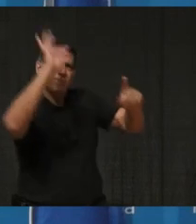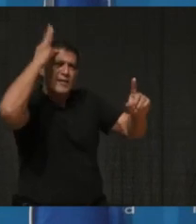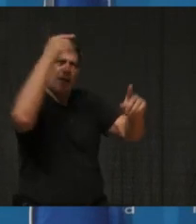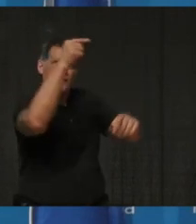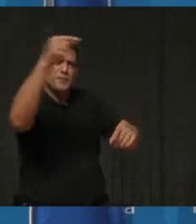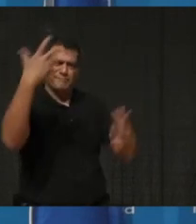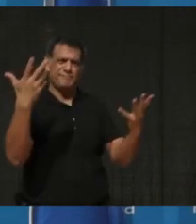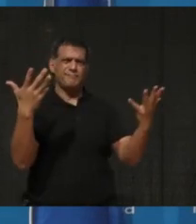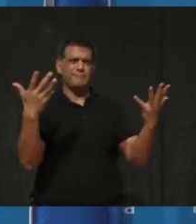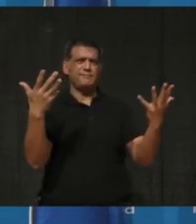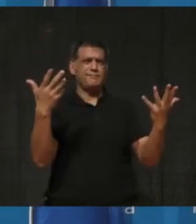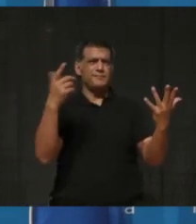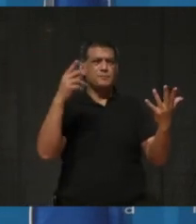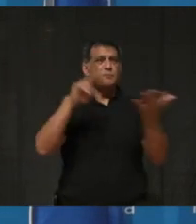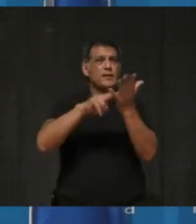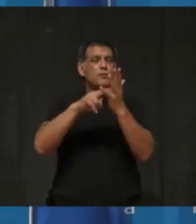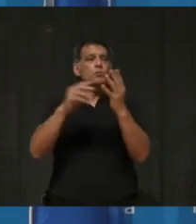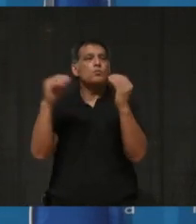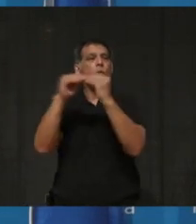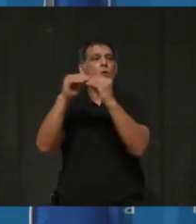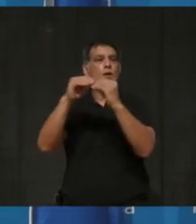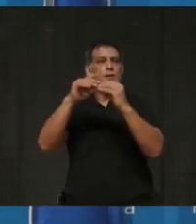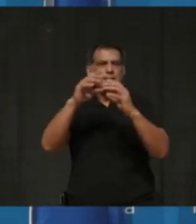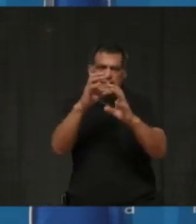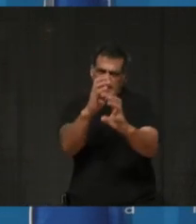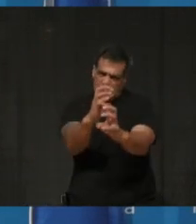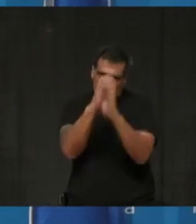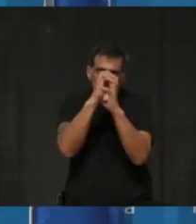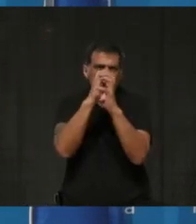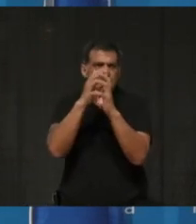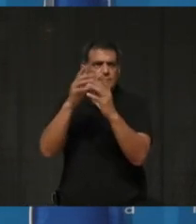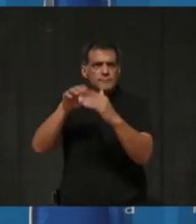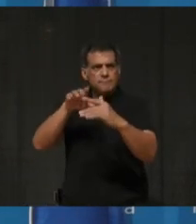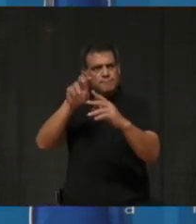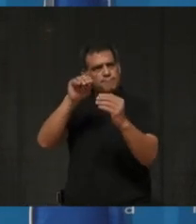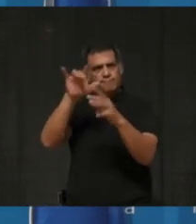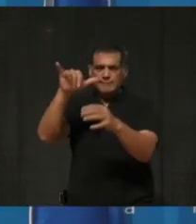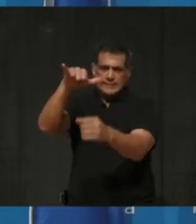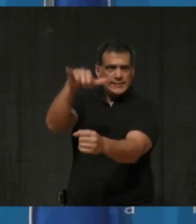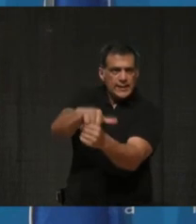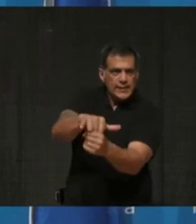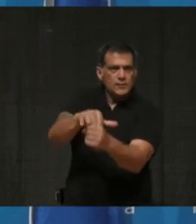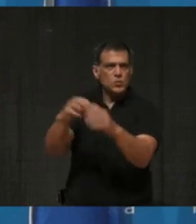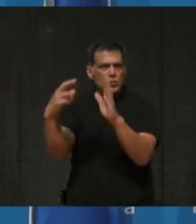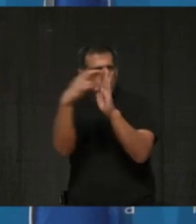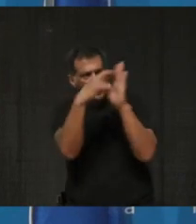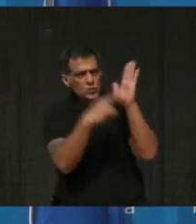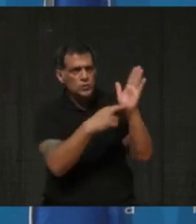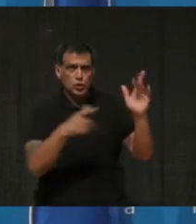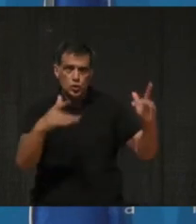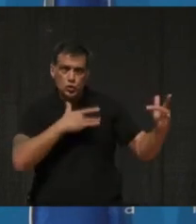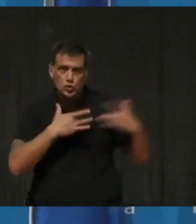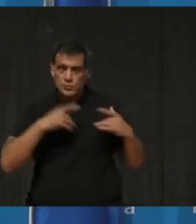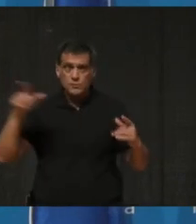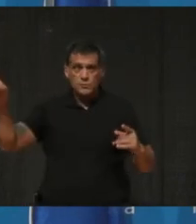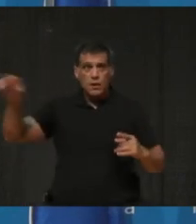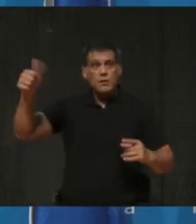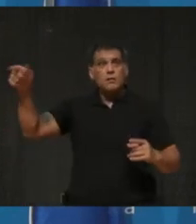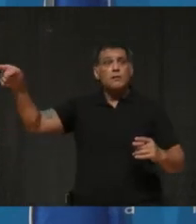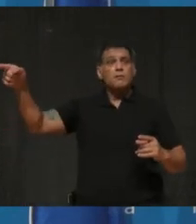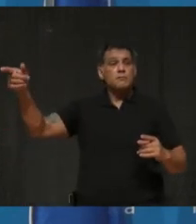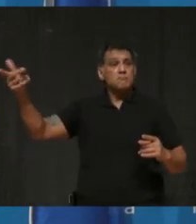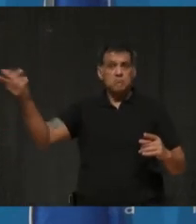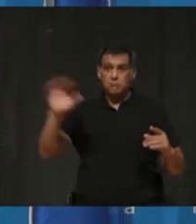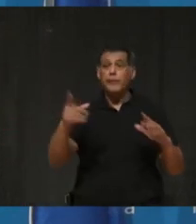give more teeth to this quarantine rule? How concerned are you about this news that people can, you know, ignore this rule if they if they choose?